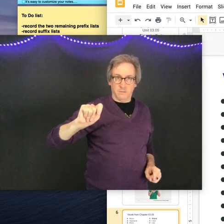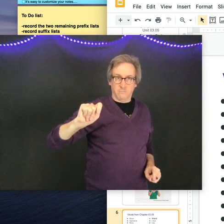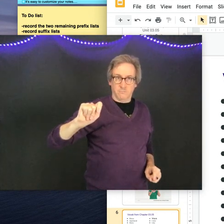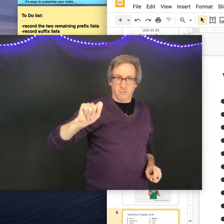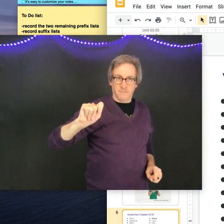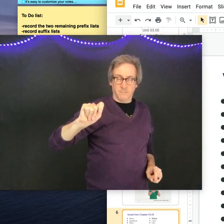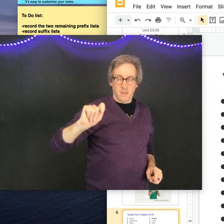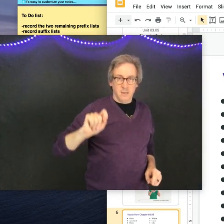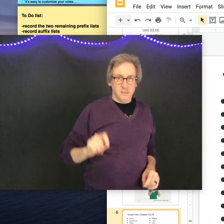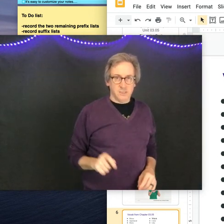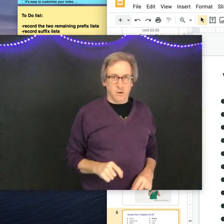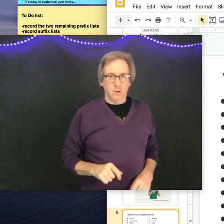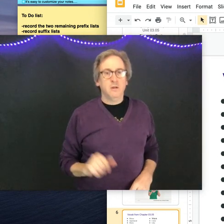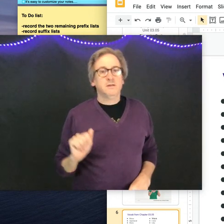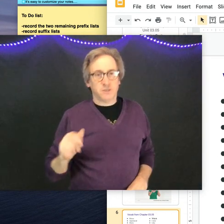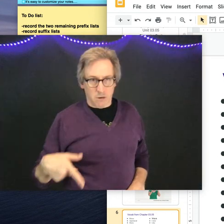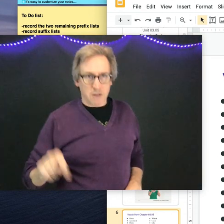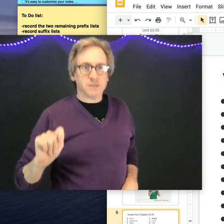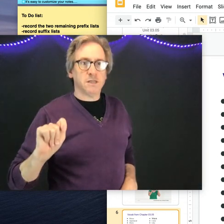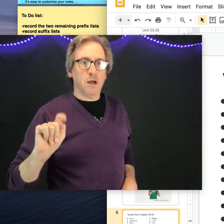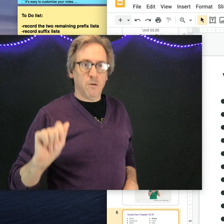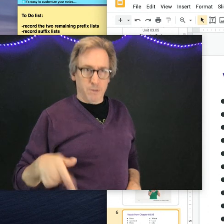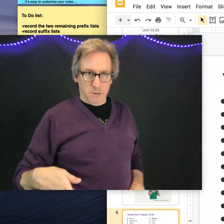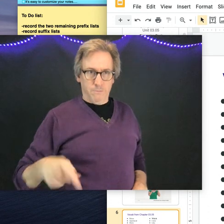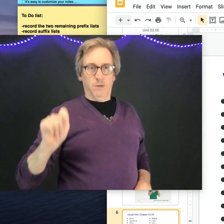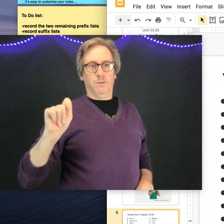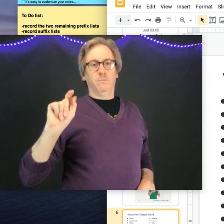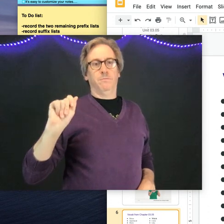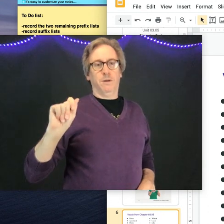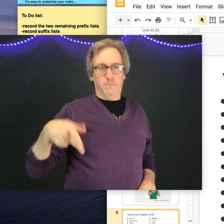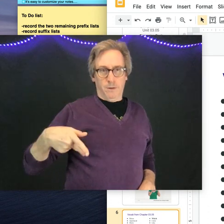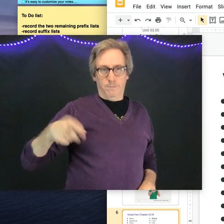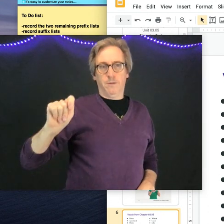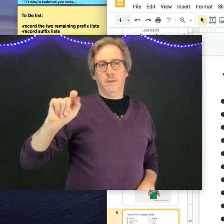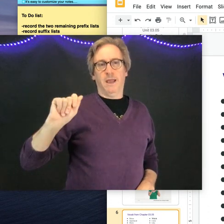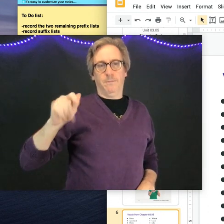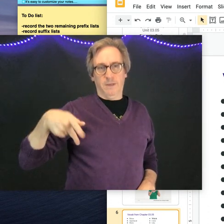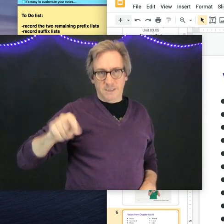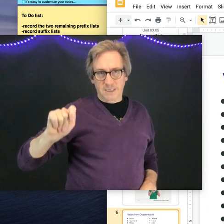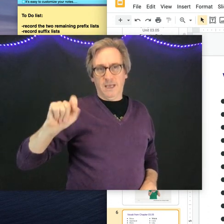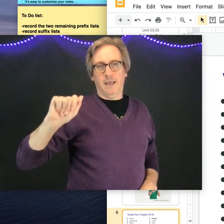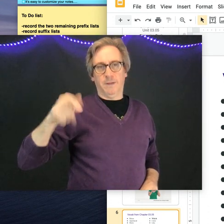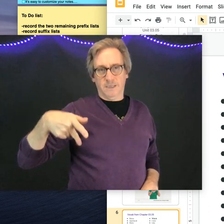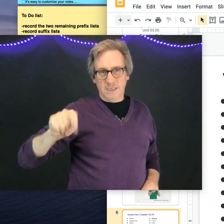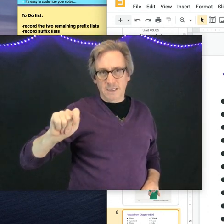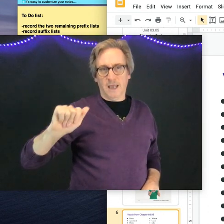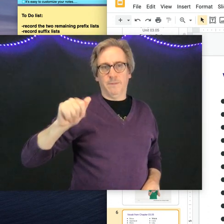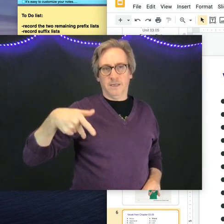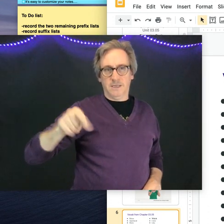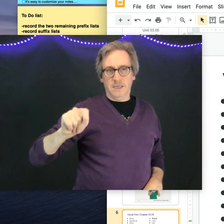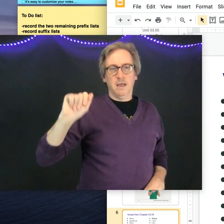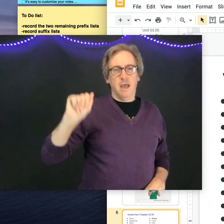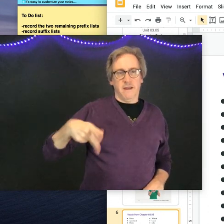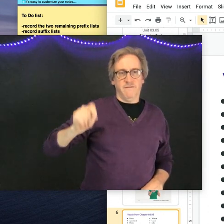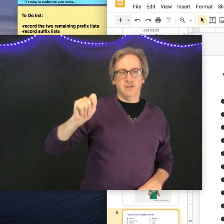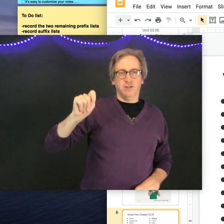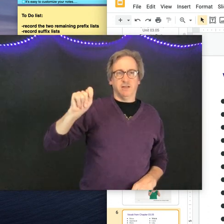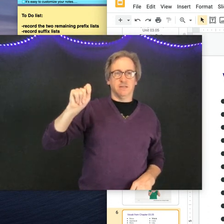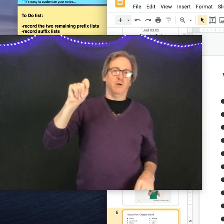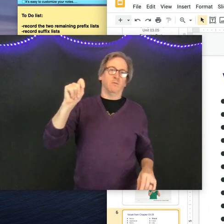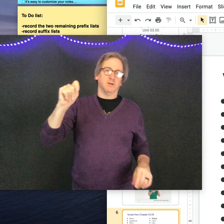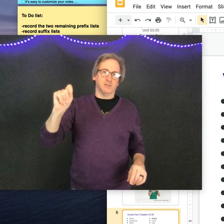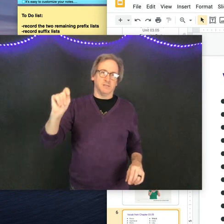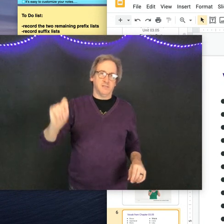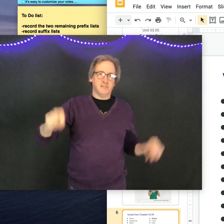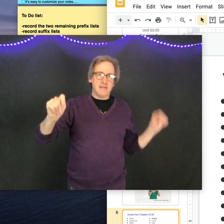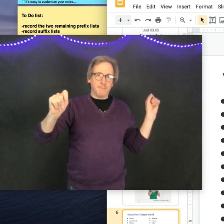Apartment. Right? So start out slow. Bum, bum, bum, bum, bum. A-P-T, A-P-T, A-P-T. And eventually you'll